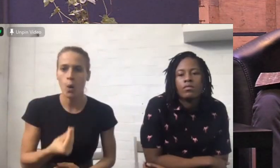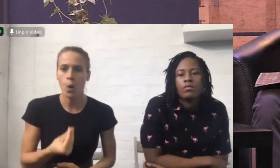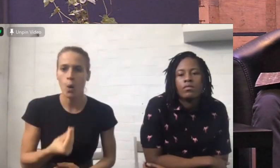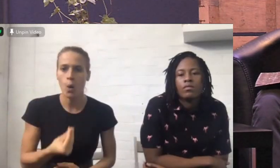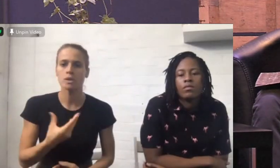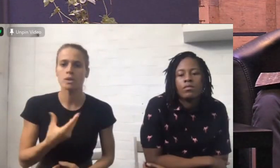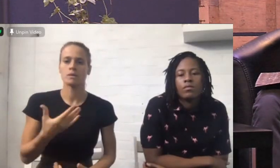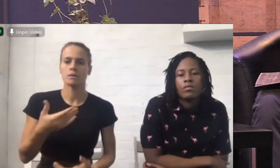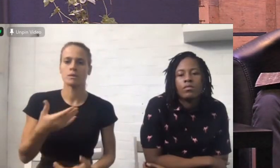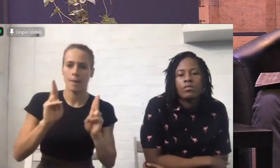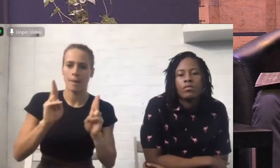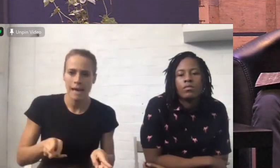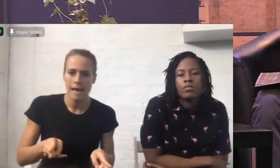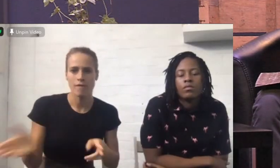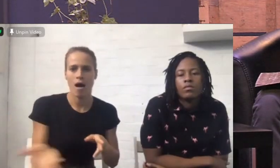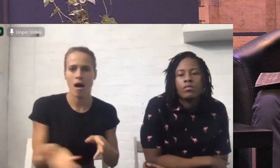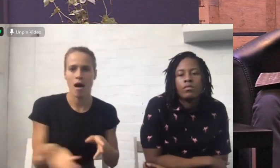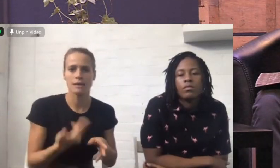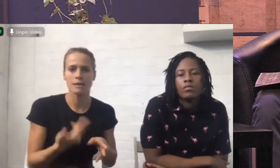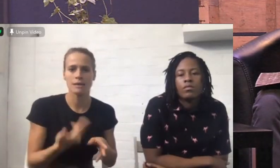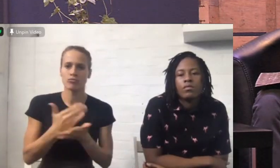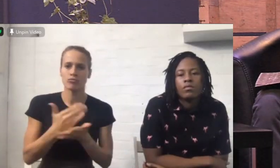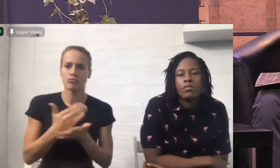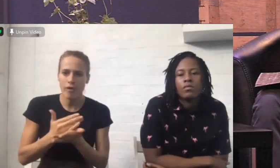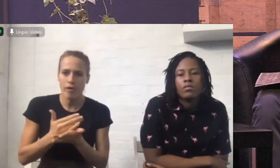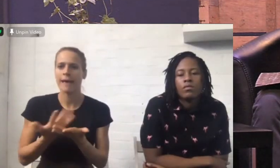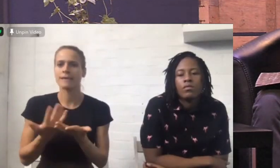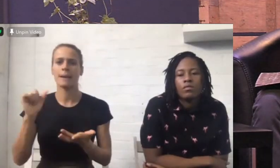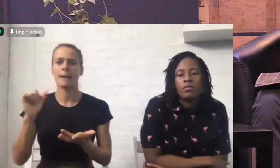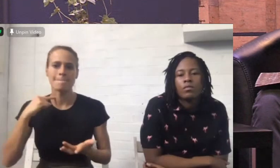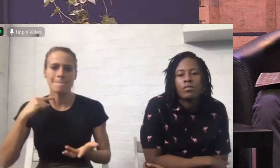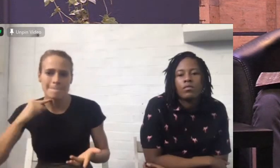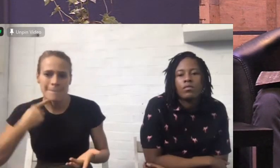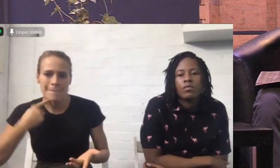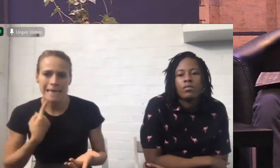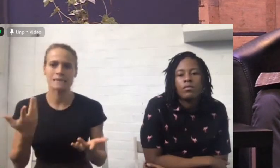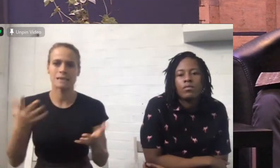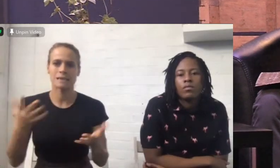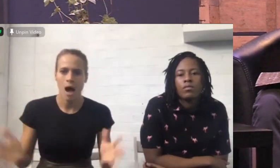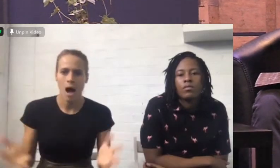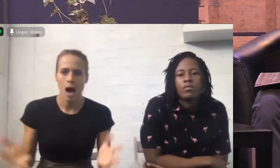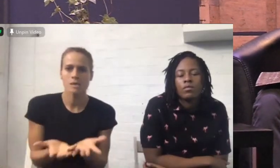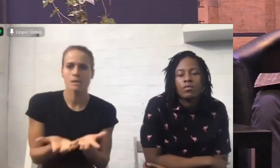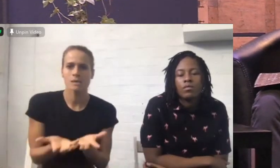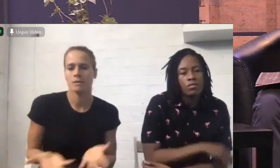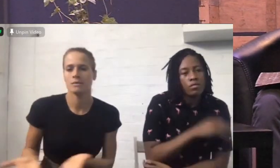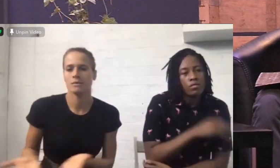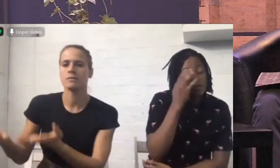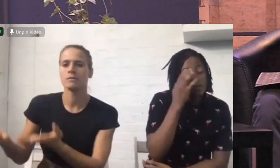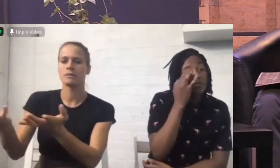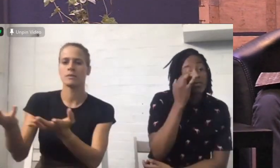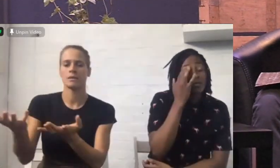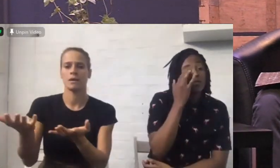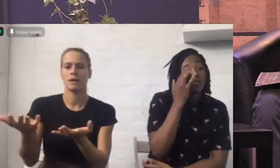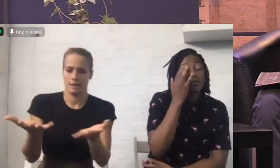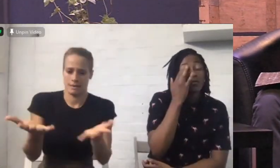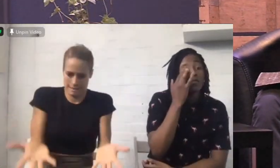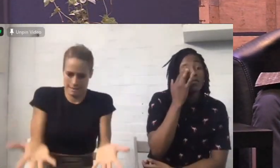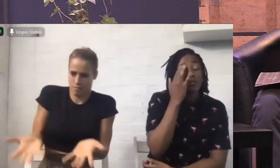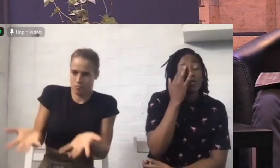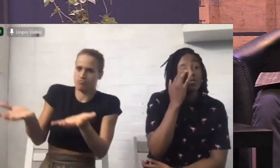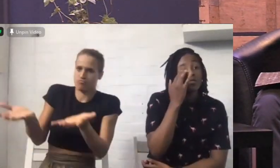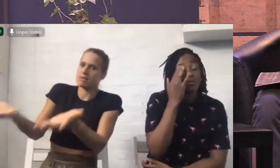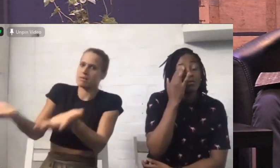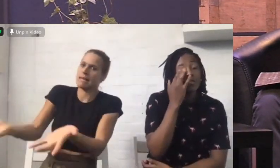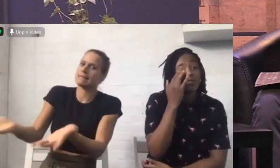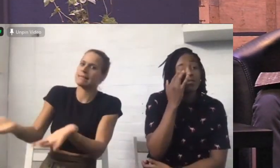flour. The meat he put in a basket, he put the broth in a pot, and he brought them out to him under the terebinth tree and presented them. The